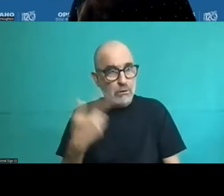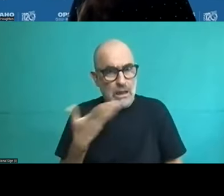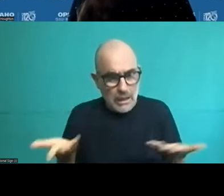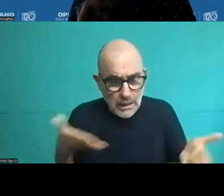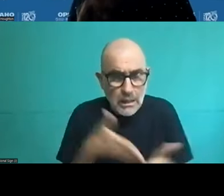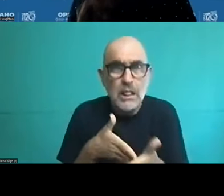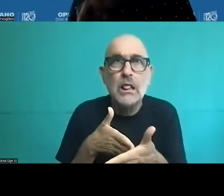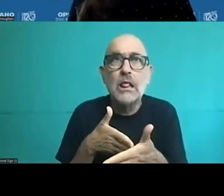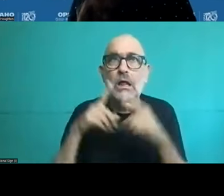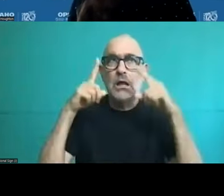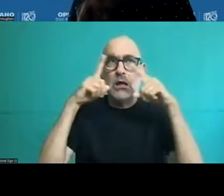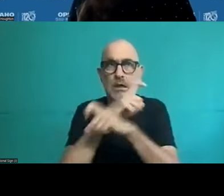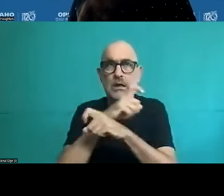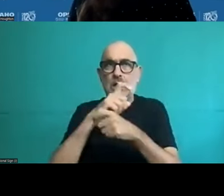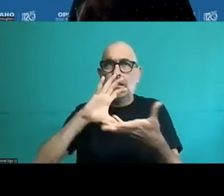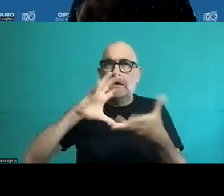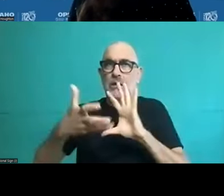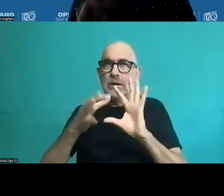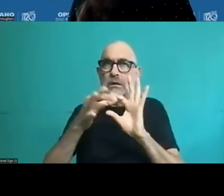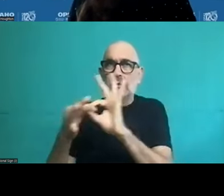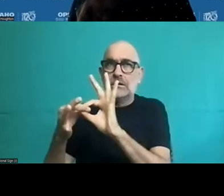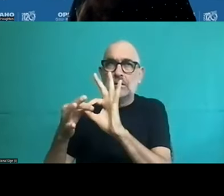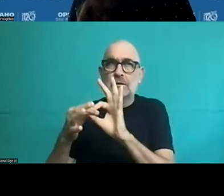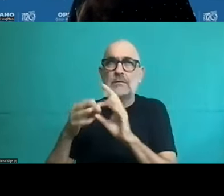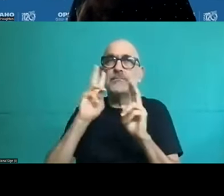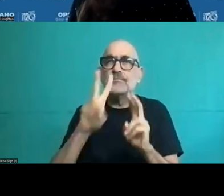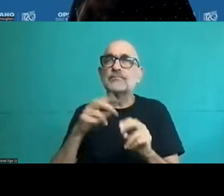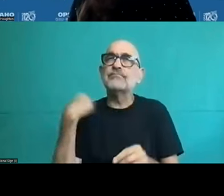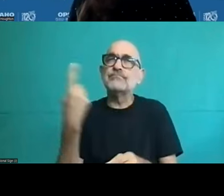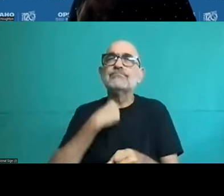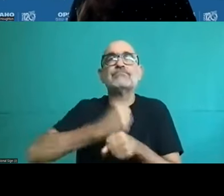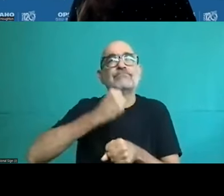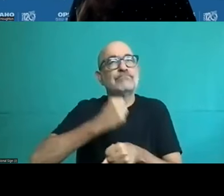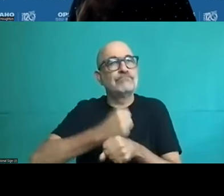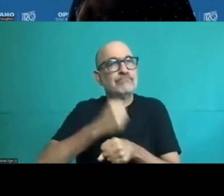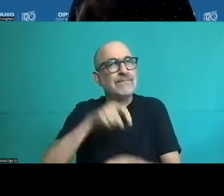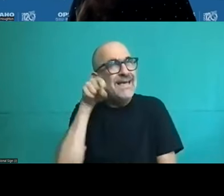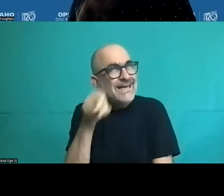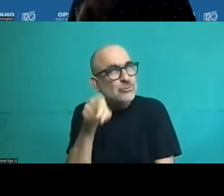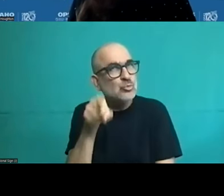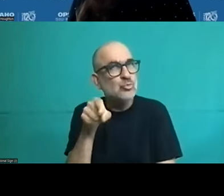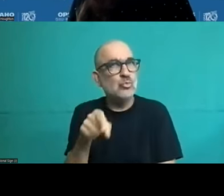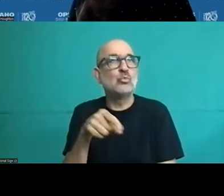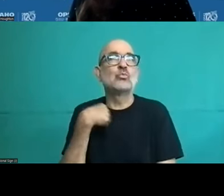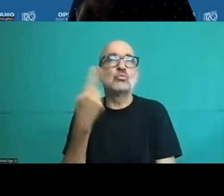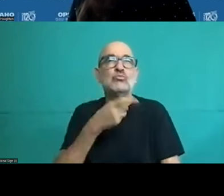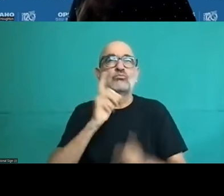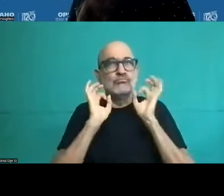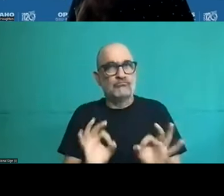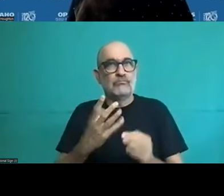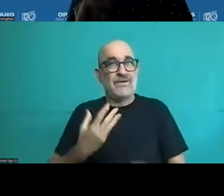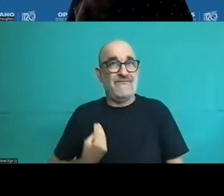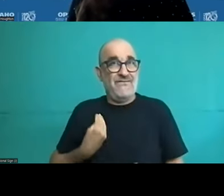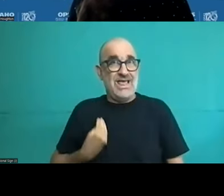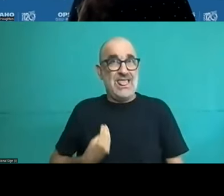And if there's been progress in some cases, those will show very different things and open a